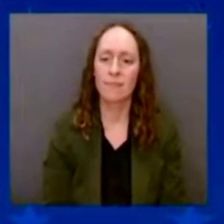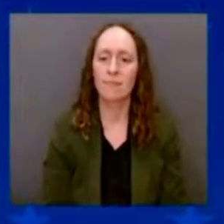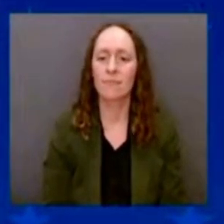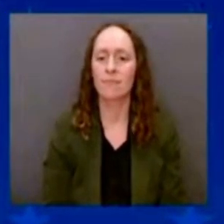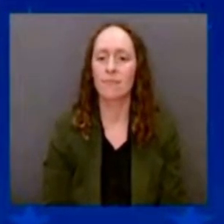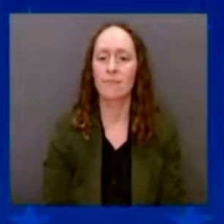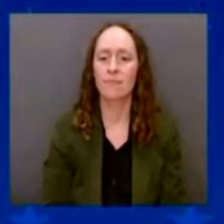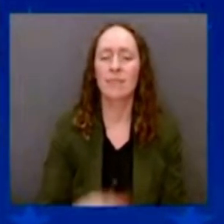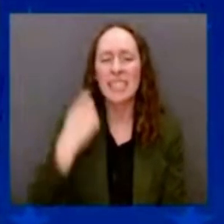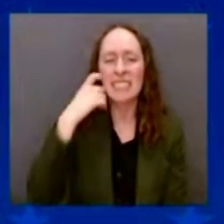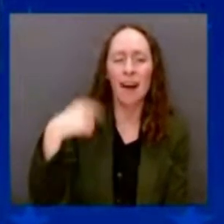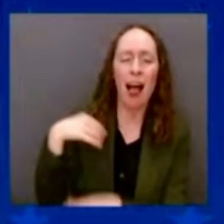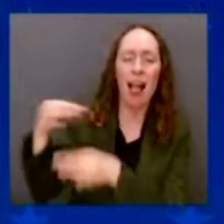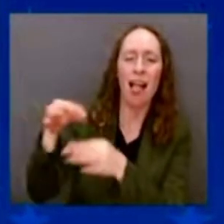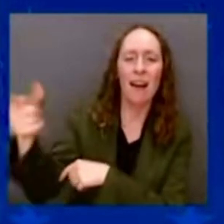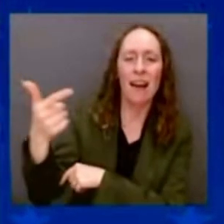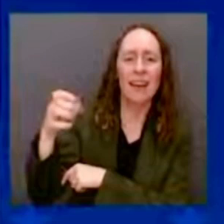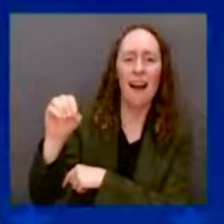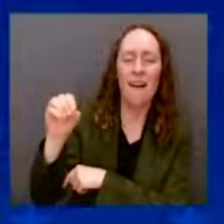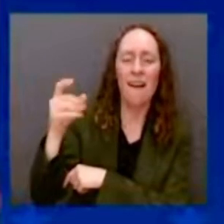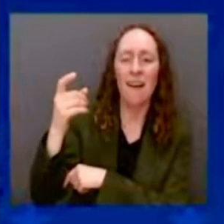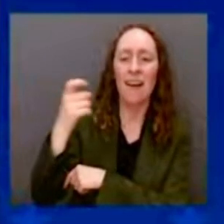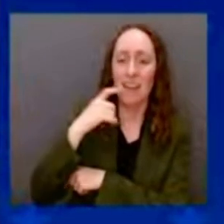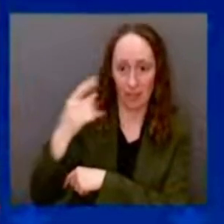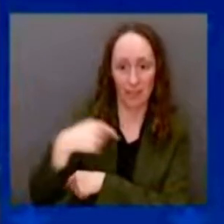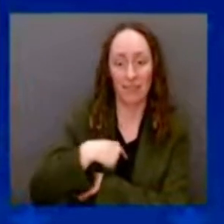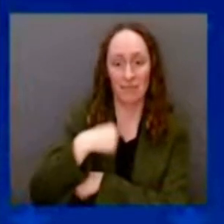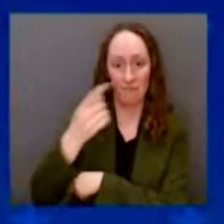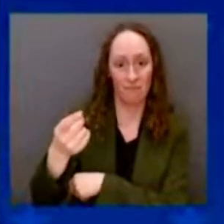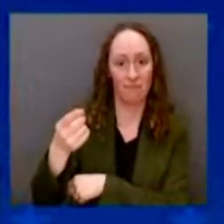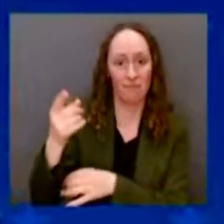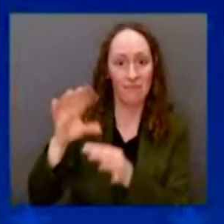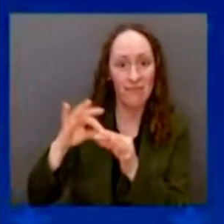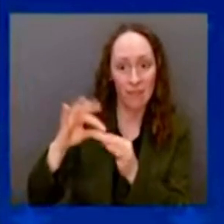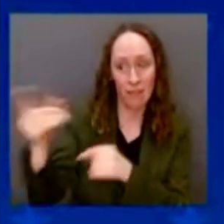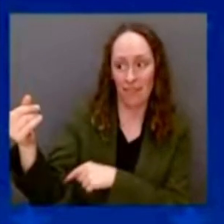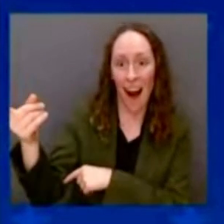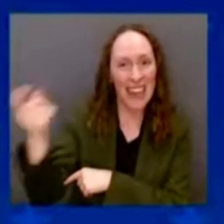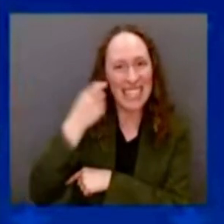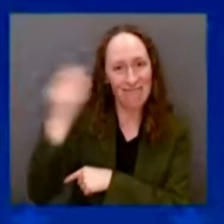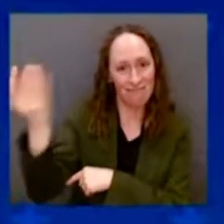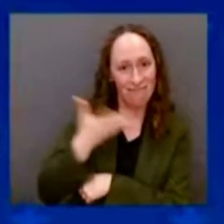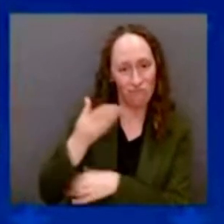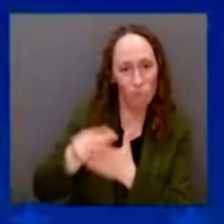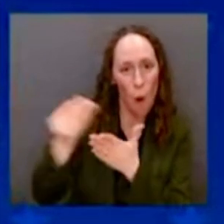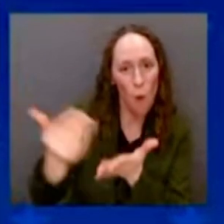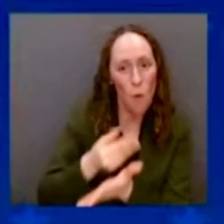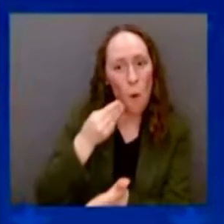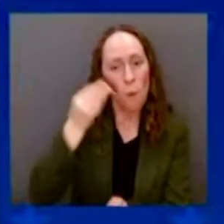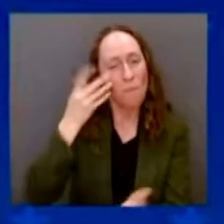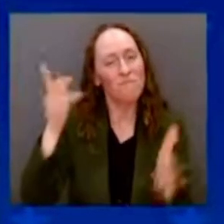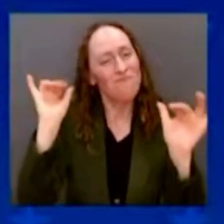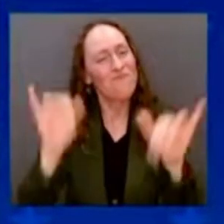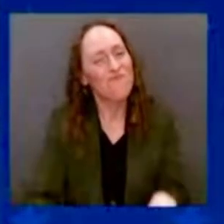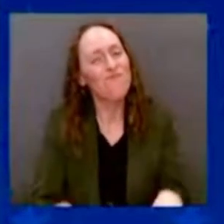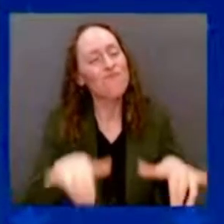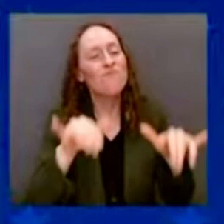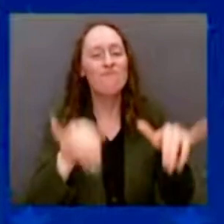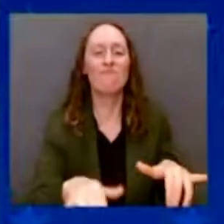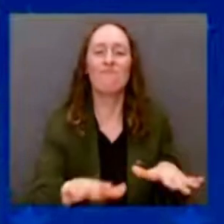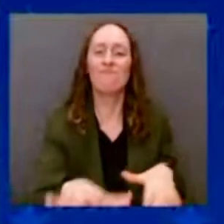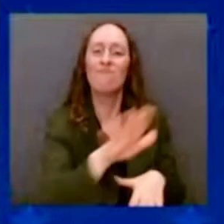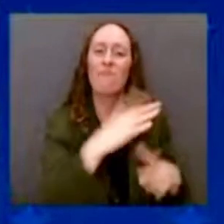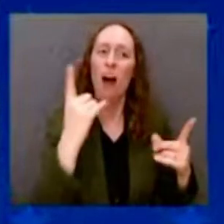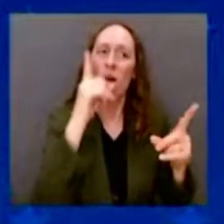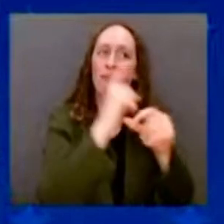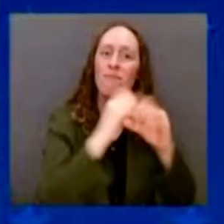That's how every middle-class family came to be. Why? Because you build equity in that home. And after two years, five years, 10